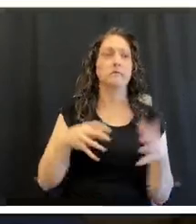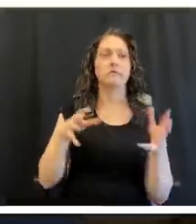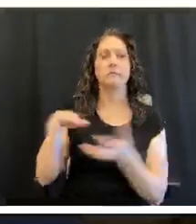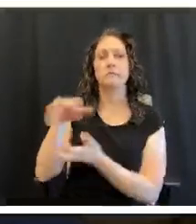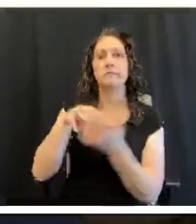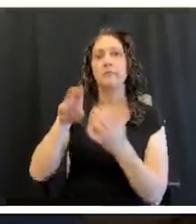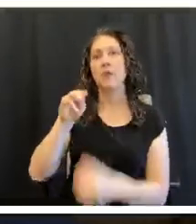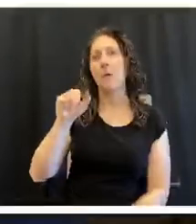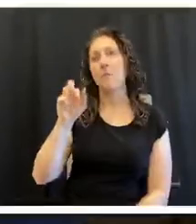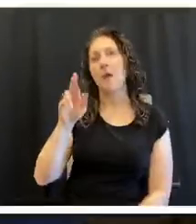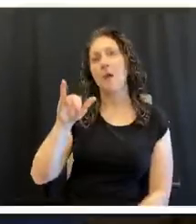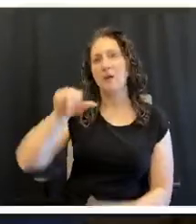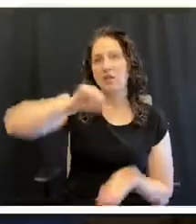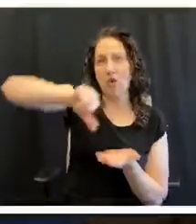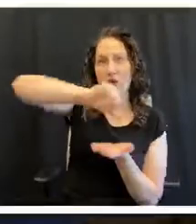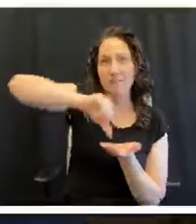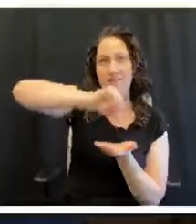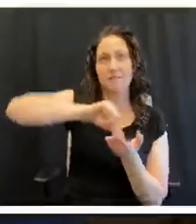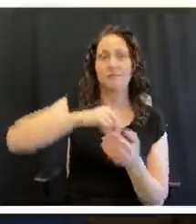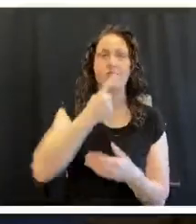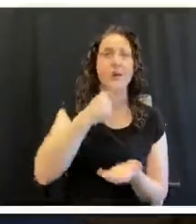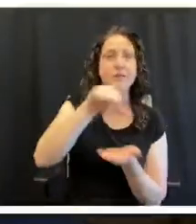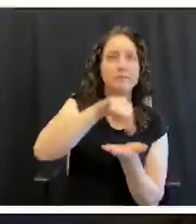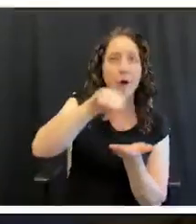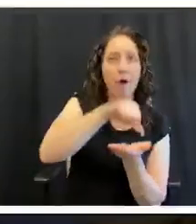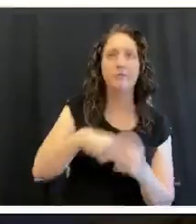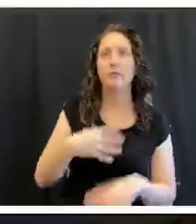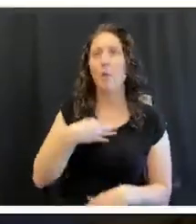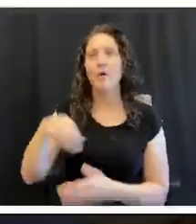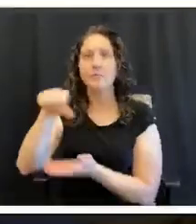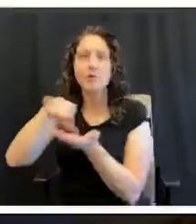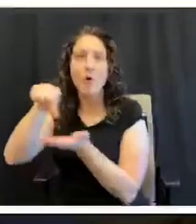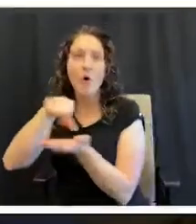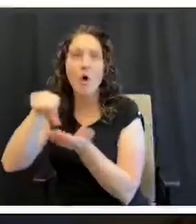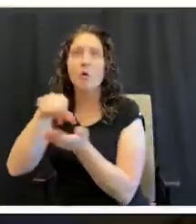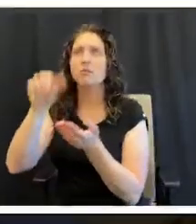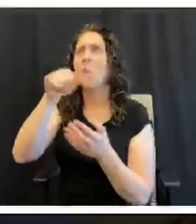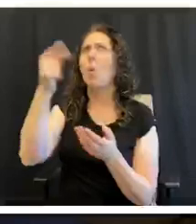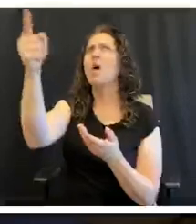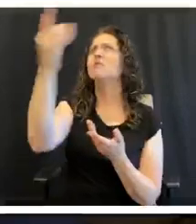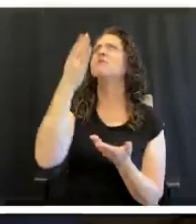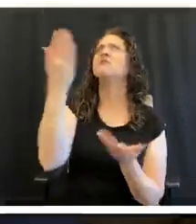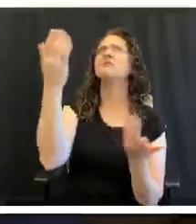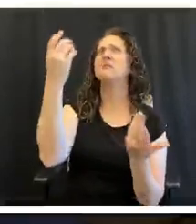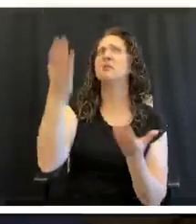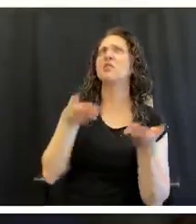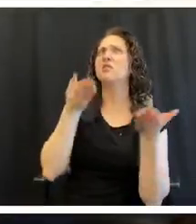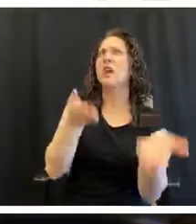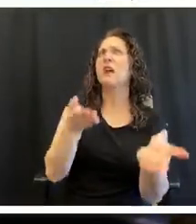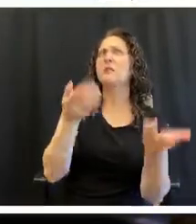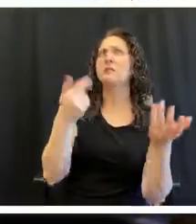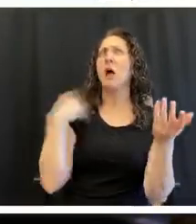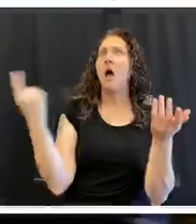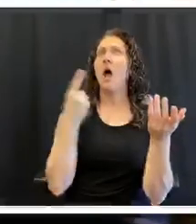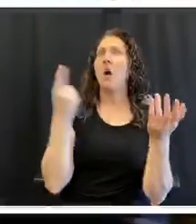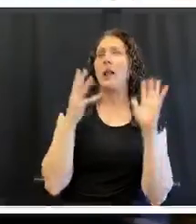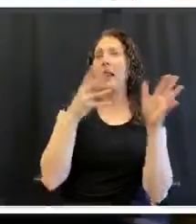some type of white sauce. Are there any other staples that you think we ought to just have in the pantry at all times?